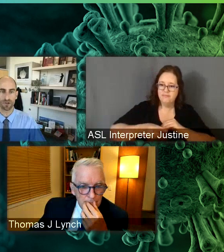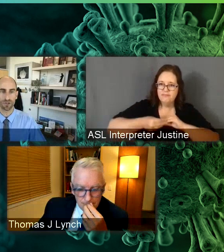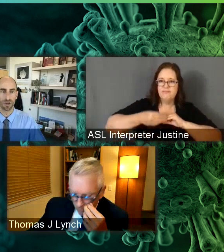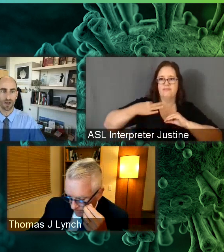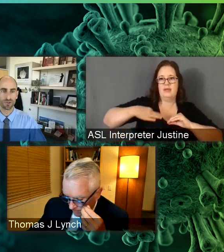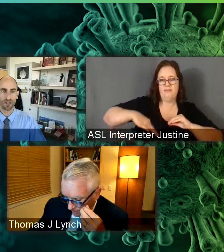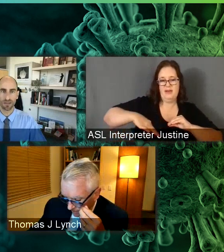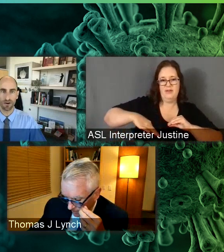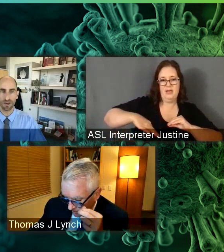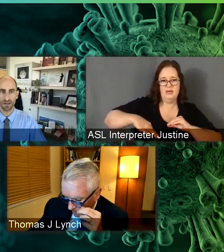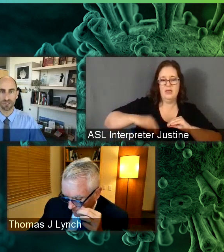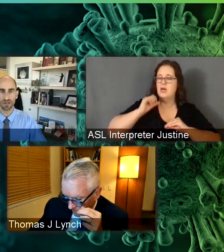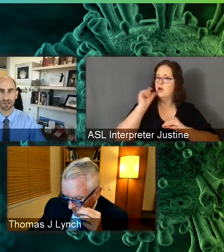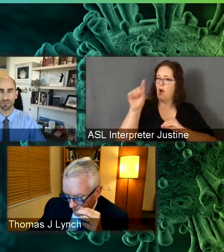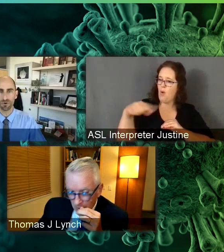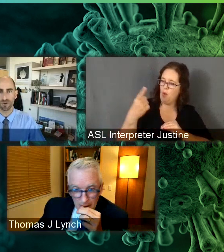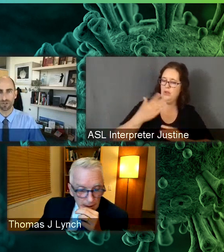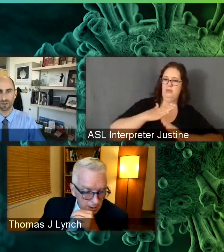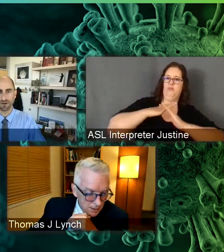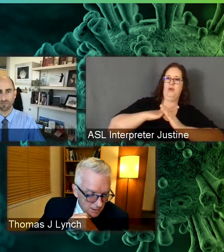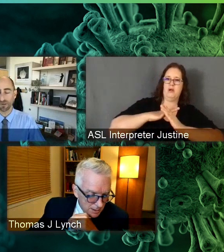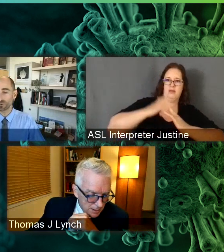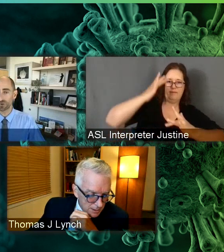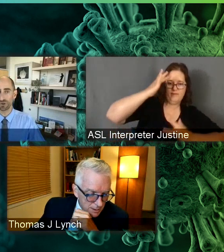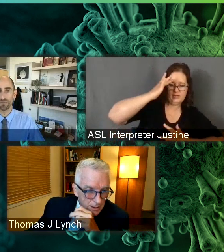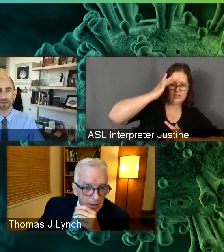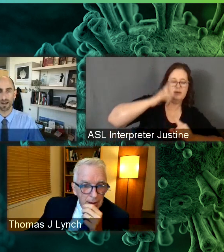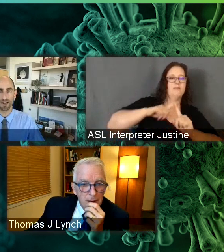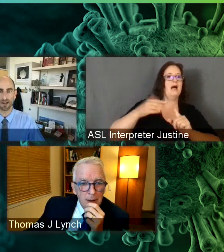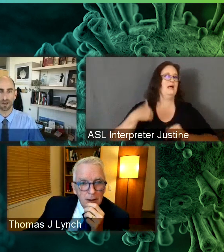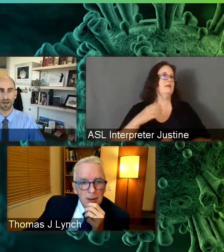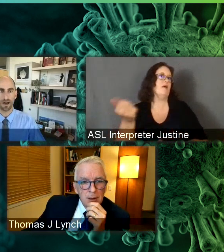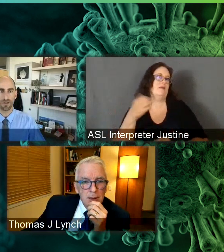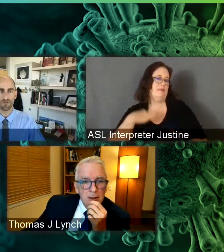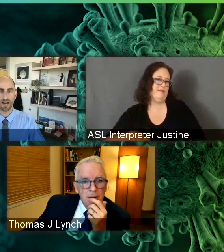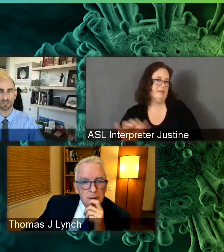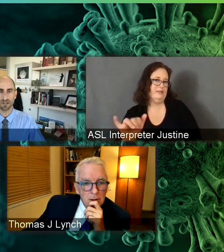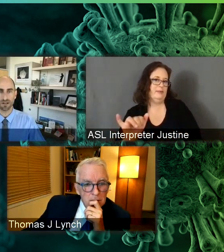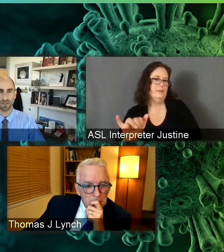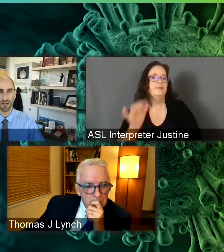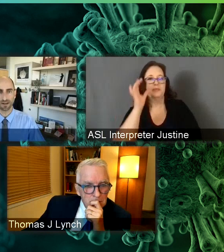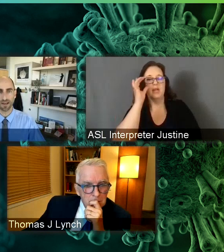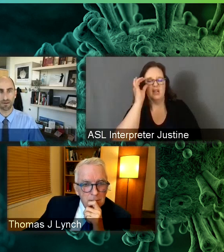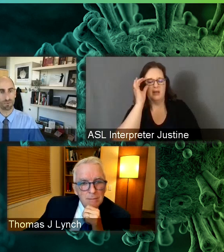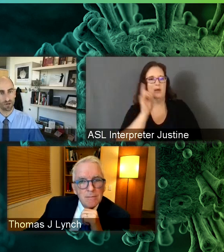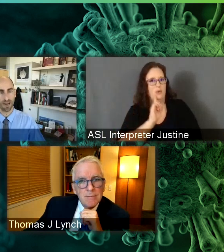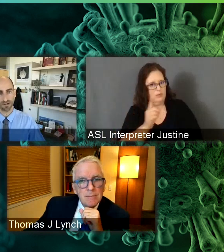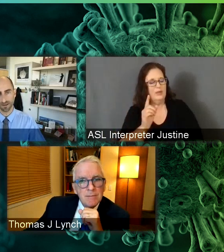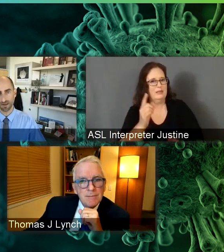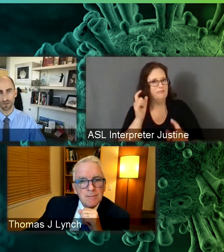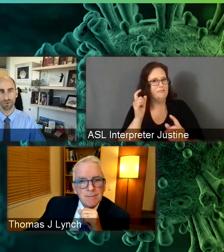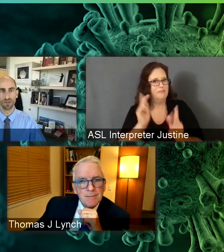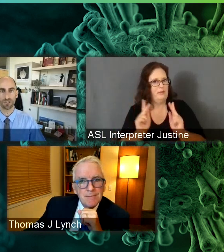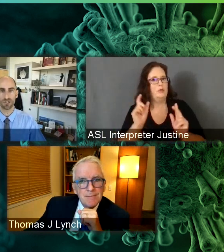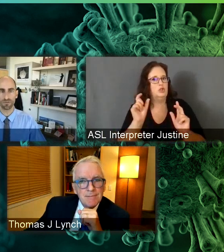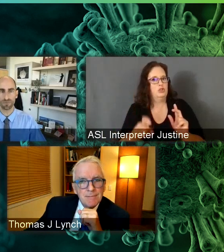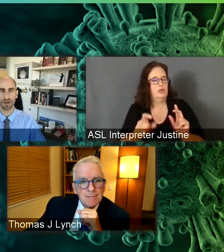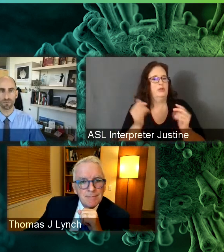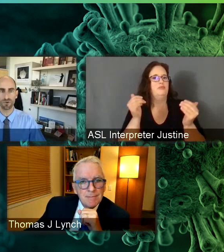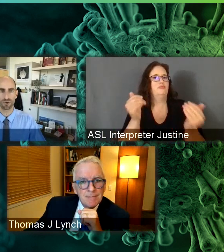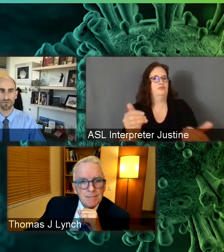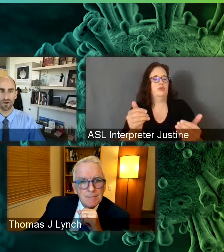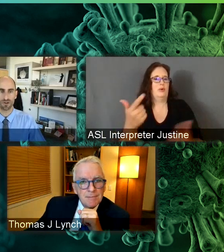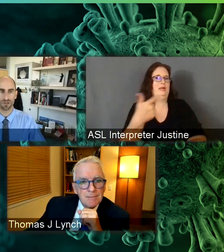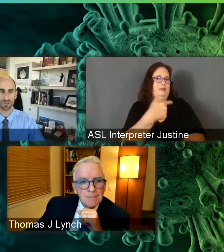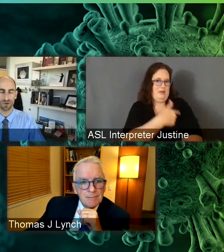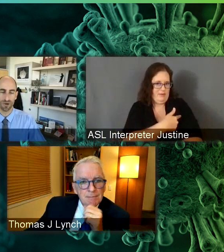primary infection. So I think there is a key motivation there that people should be getting the vaccine and that it can protect you additionally from